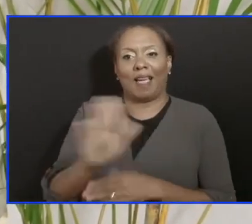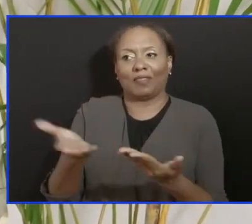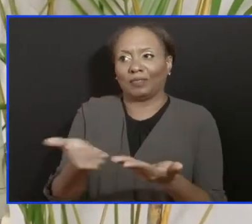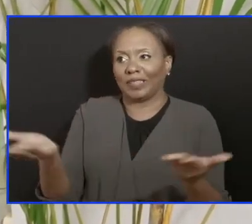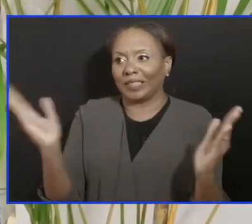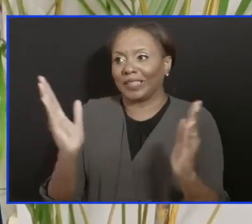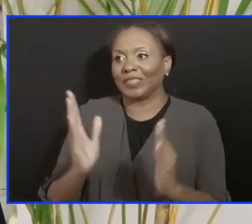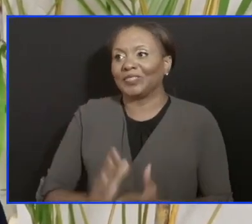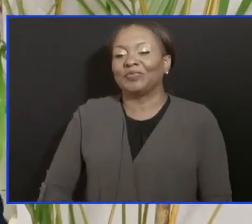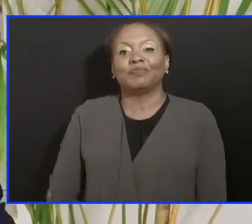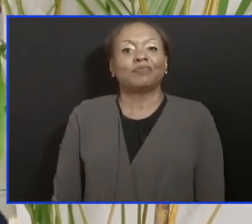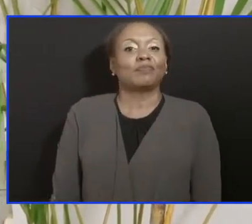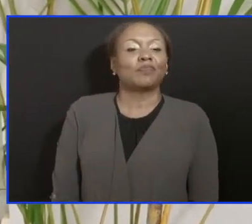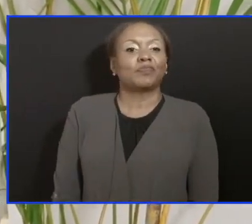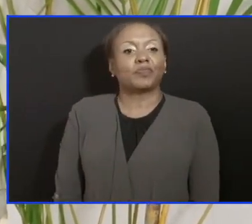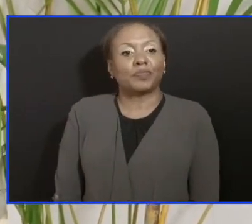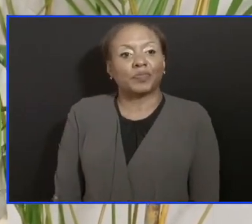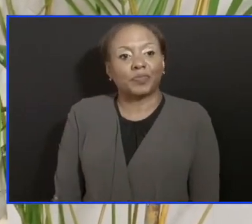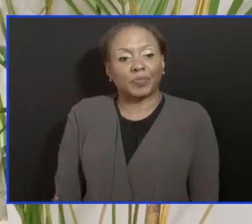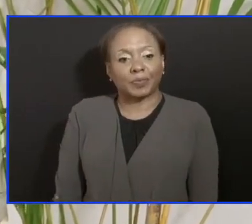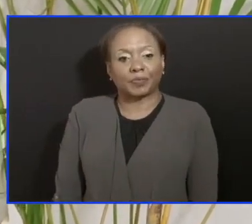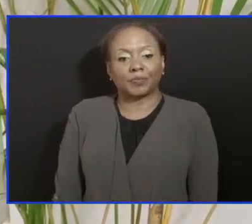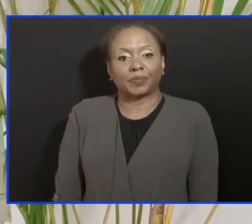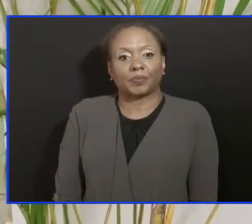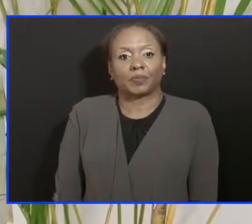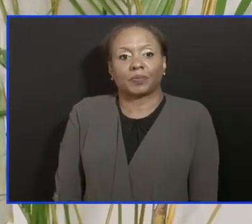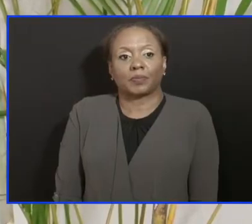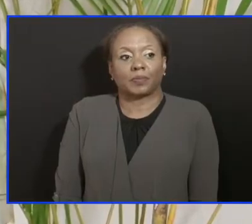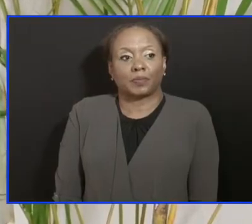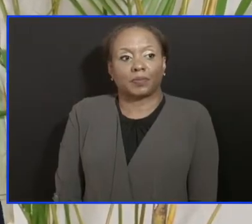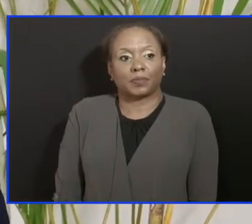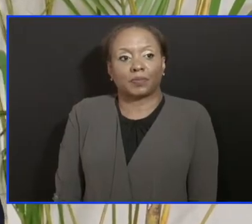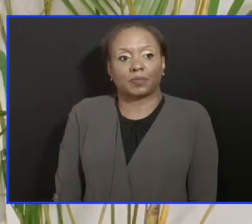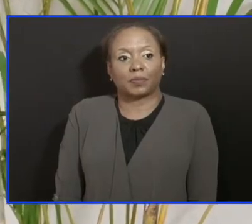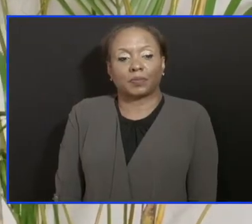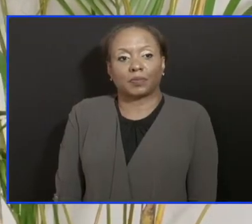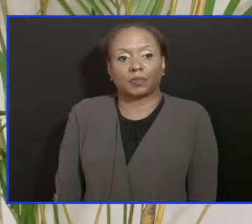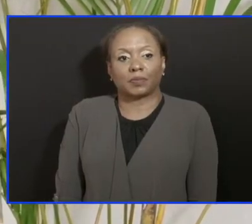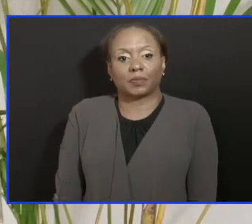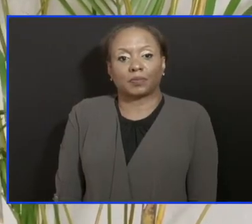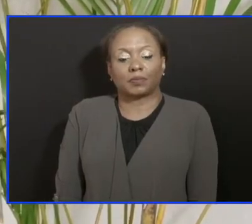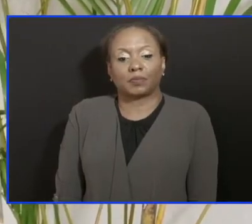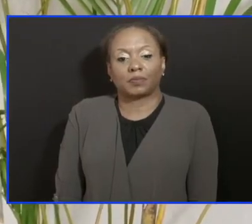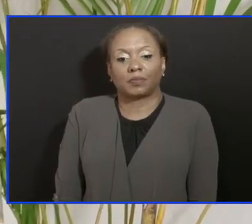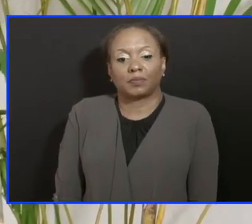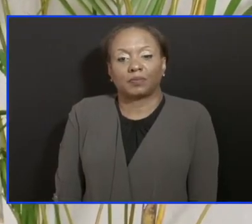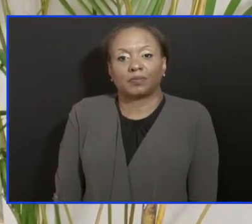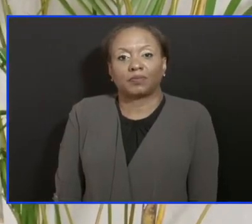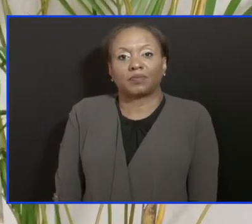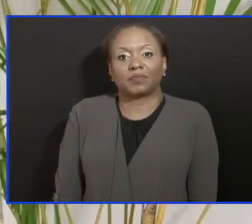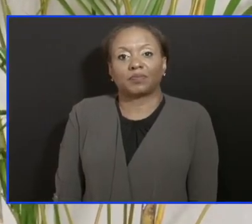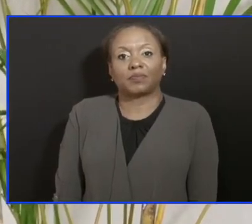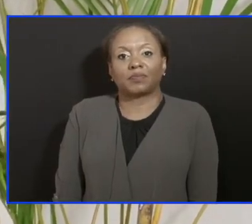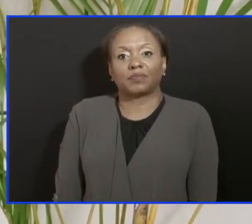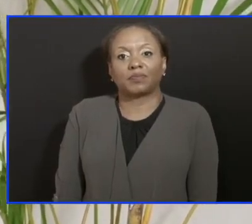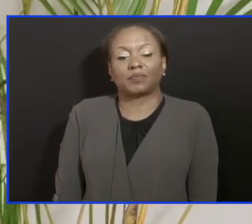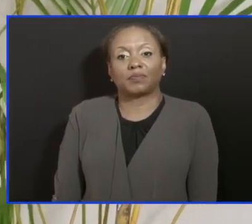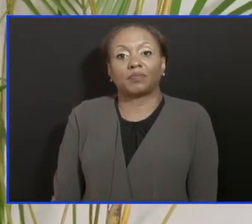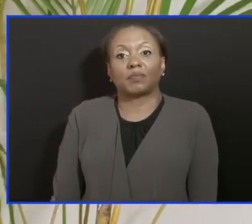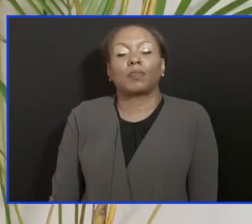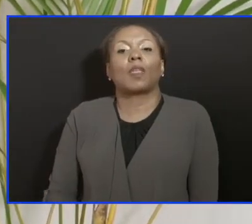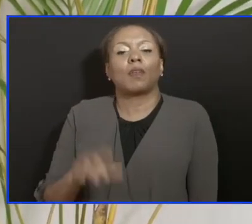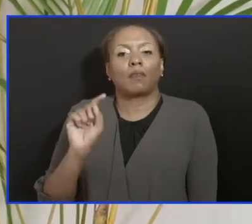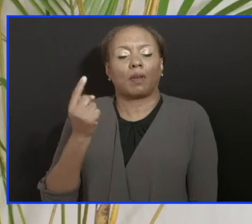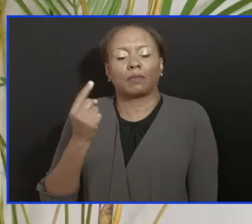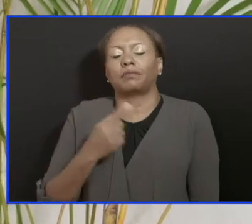I would like to start my brief today by giving you the figures for